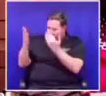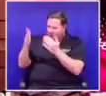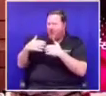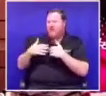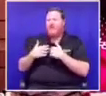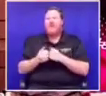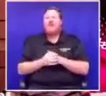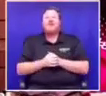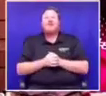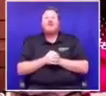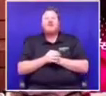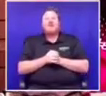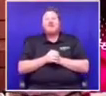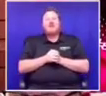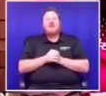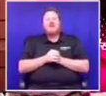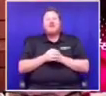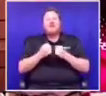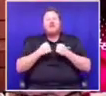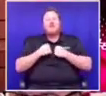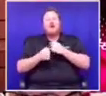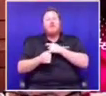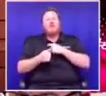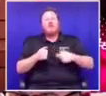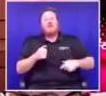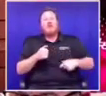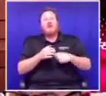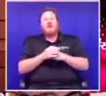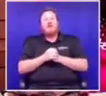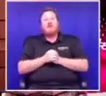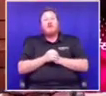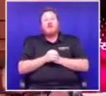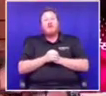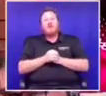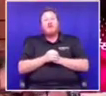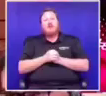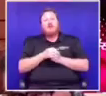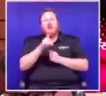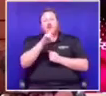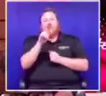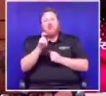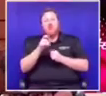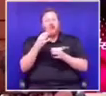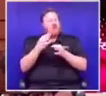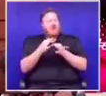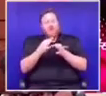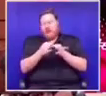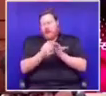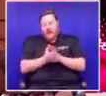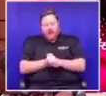My President, my question is so simple.